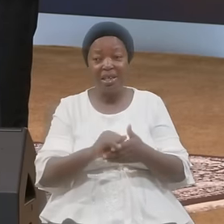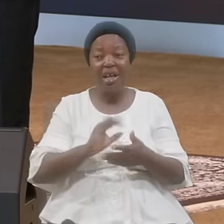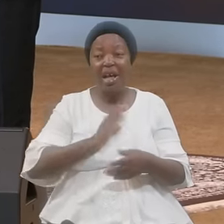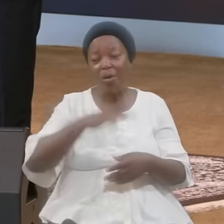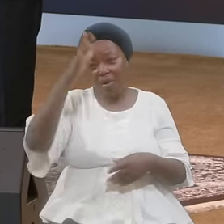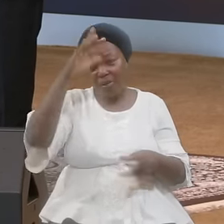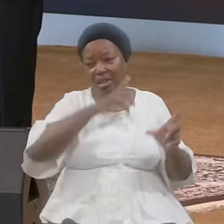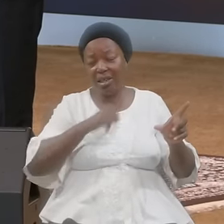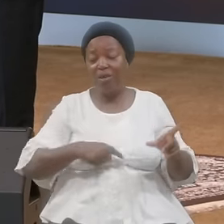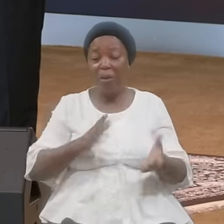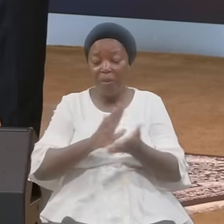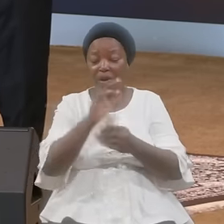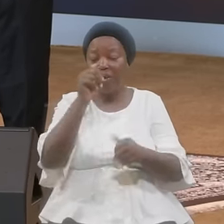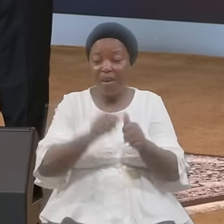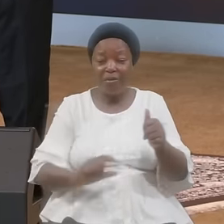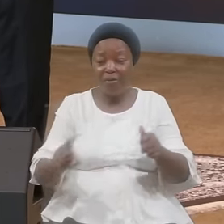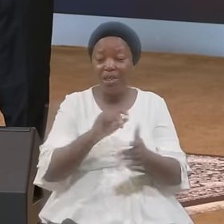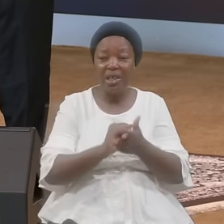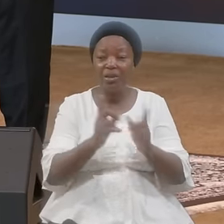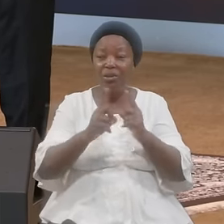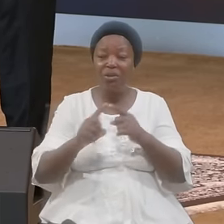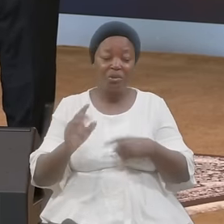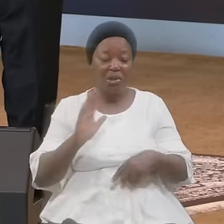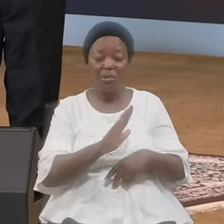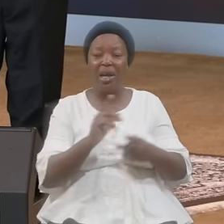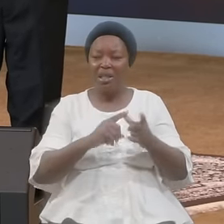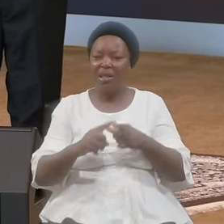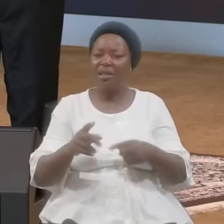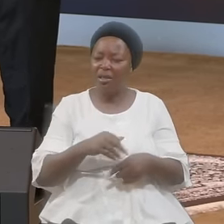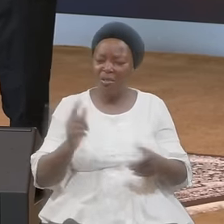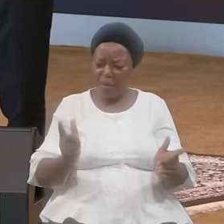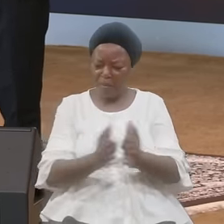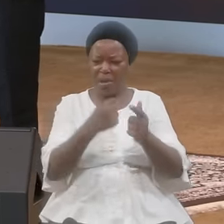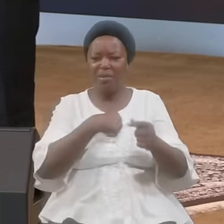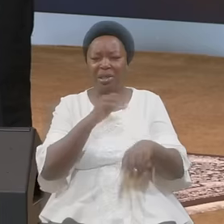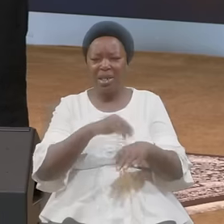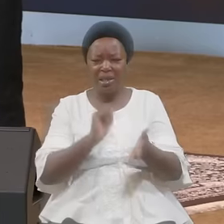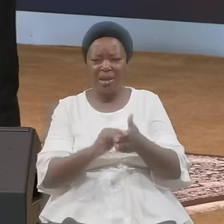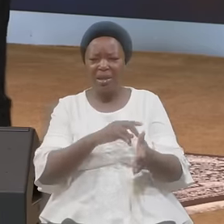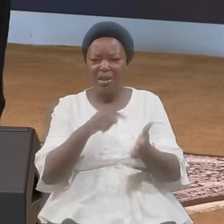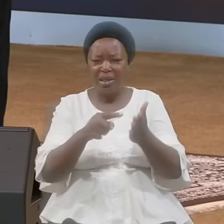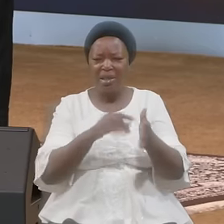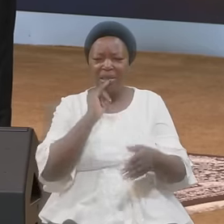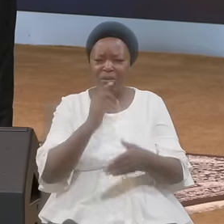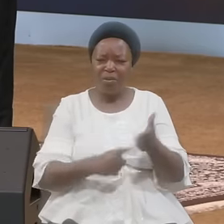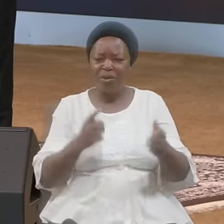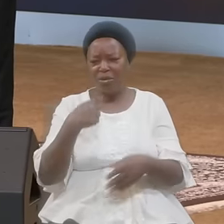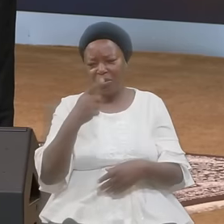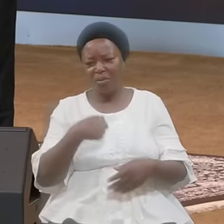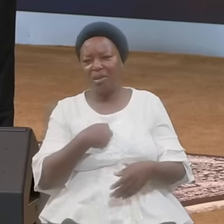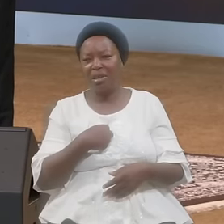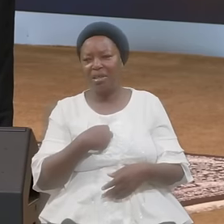That Talks To Me I Said It Met Me That Time And This Is What I Say I Hold On